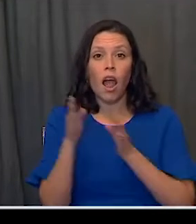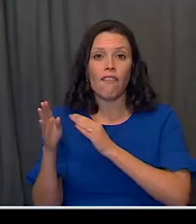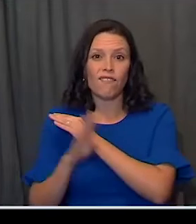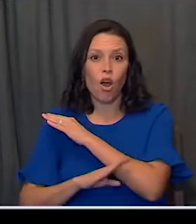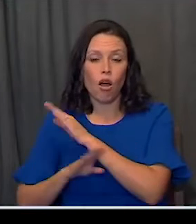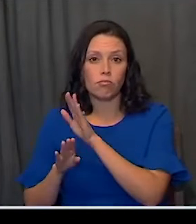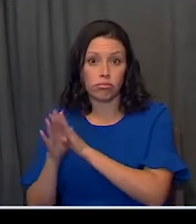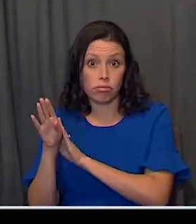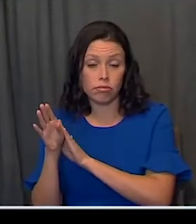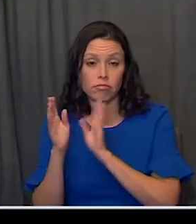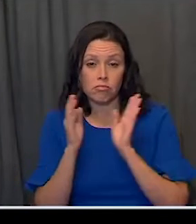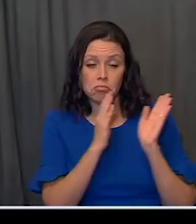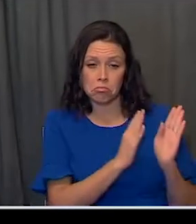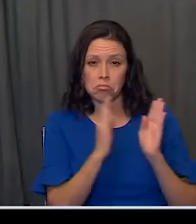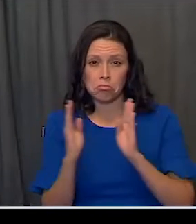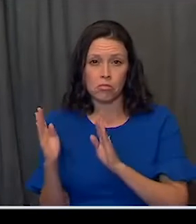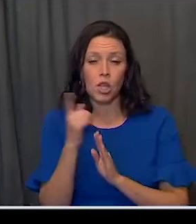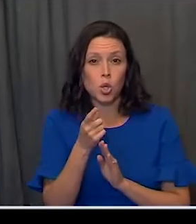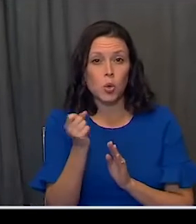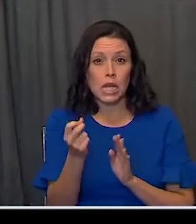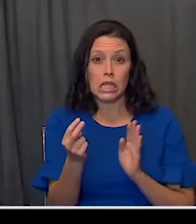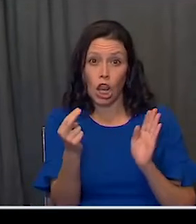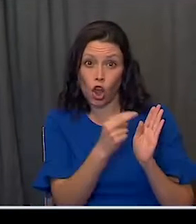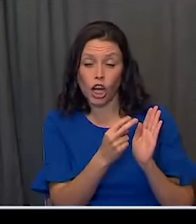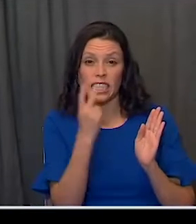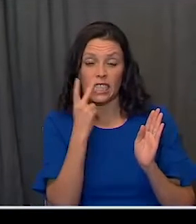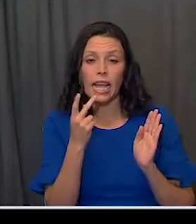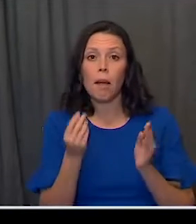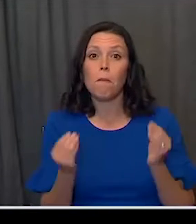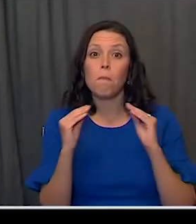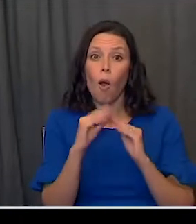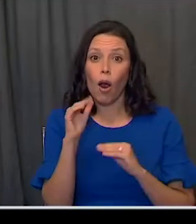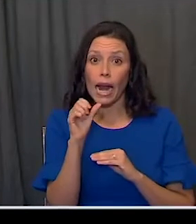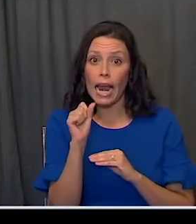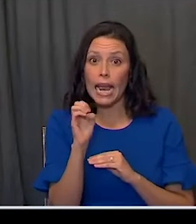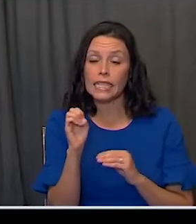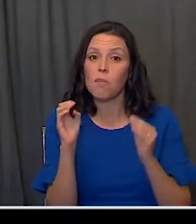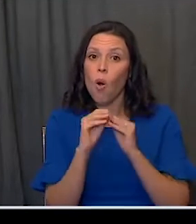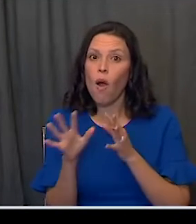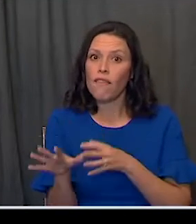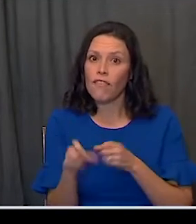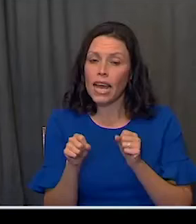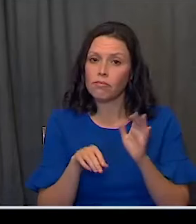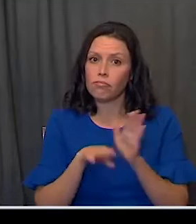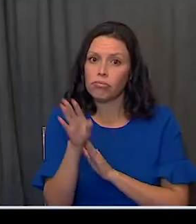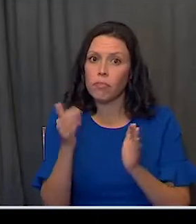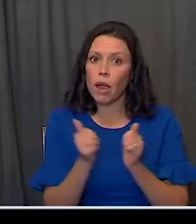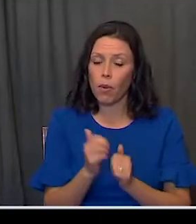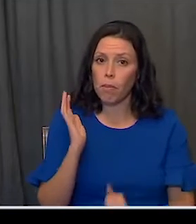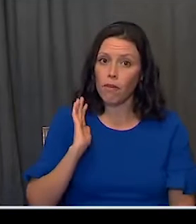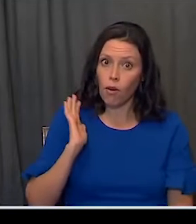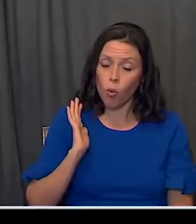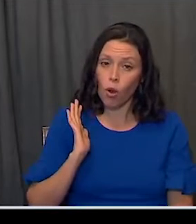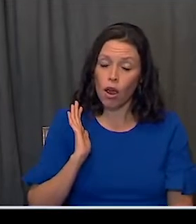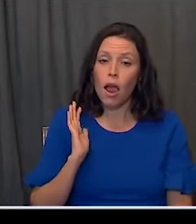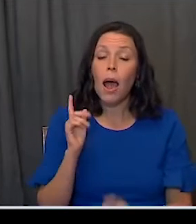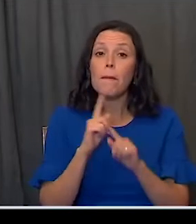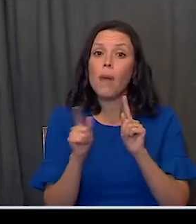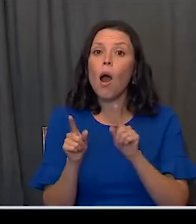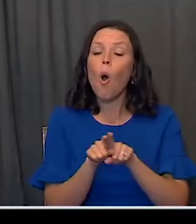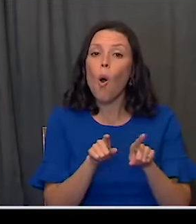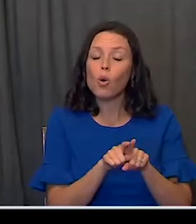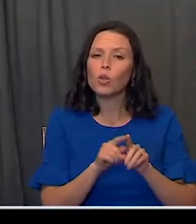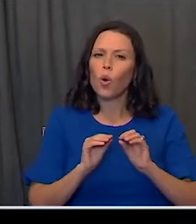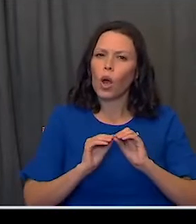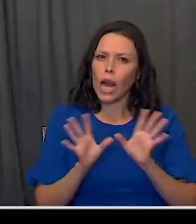So the American people know that this is more cases more rapidly than what we had seen before. But to also